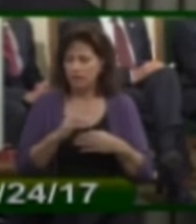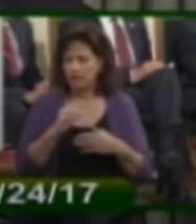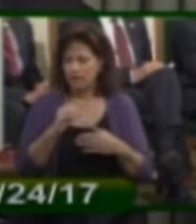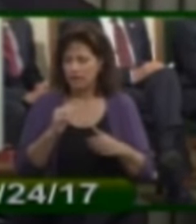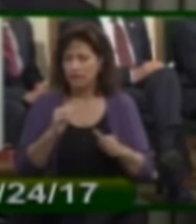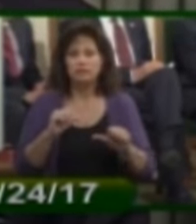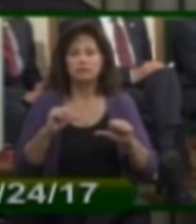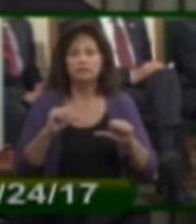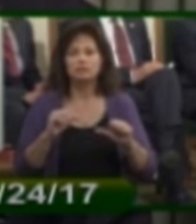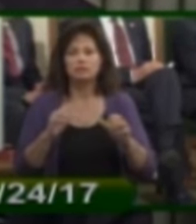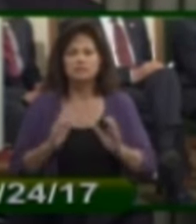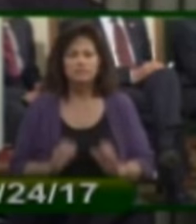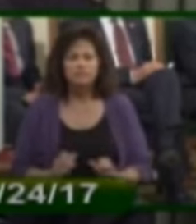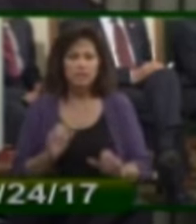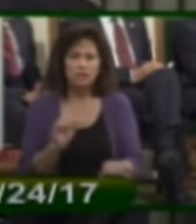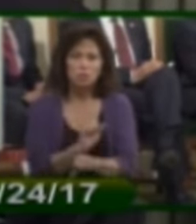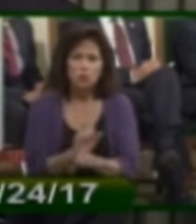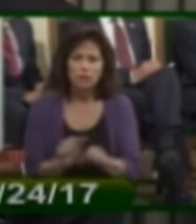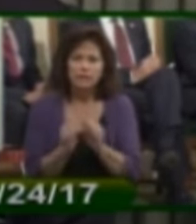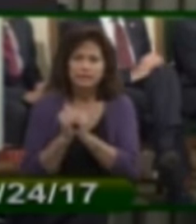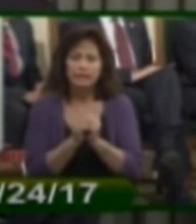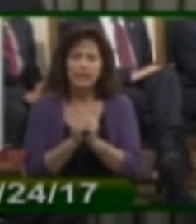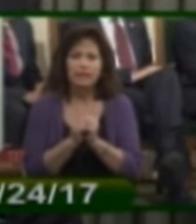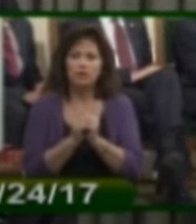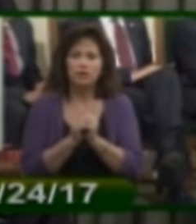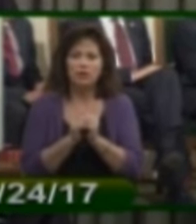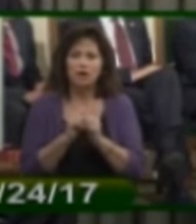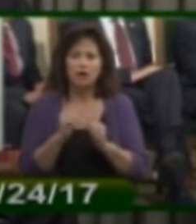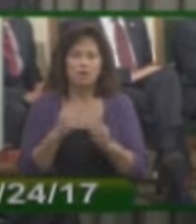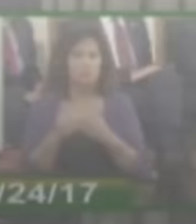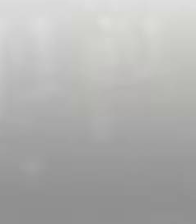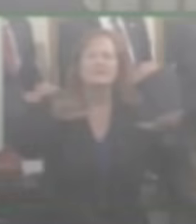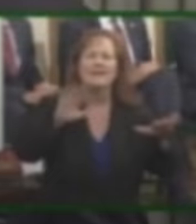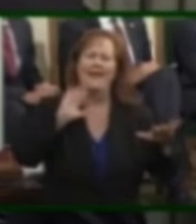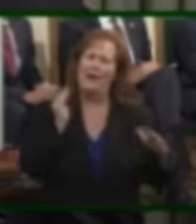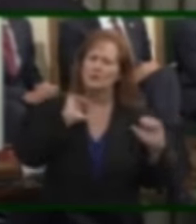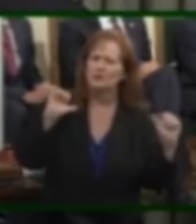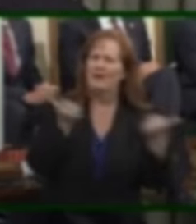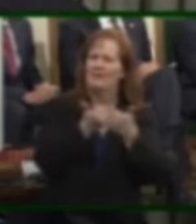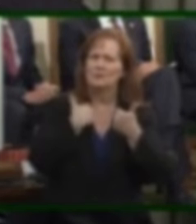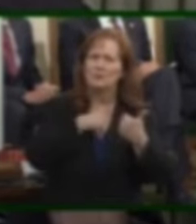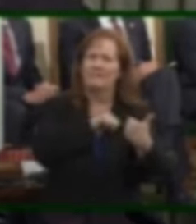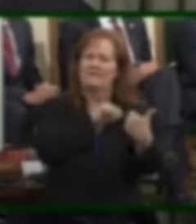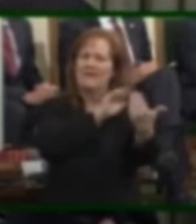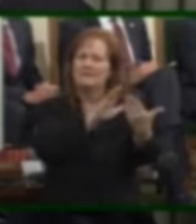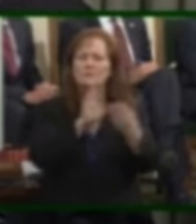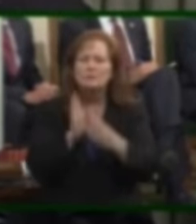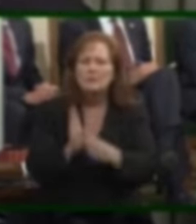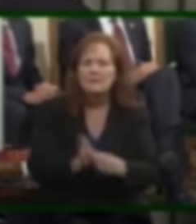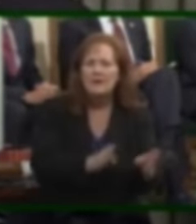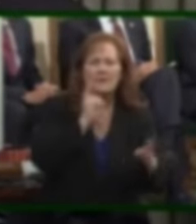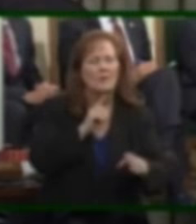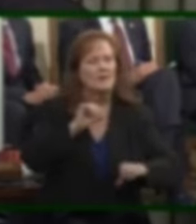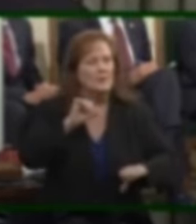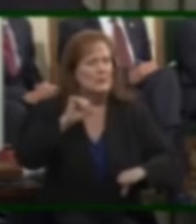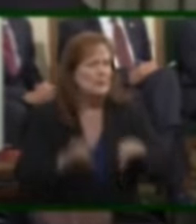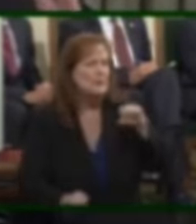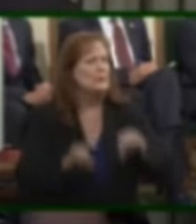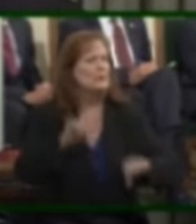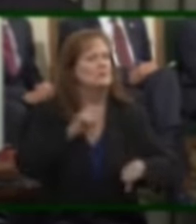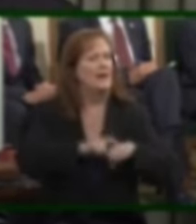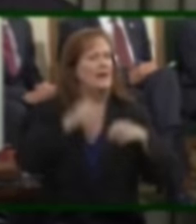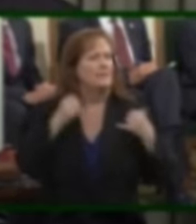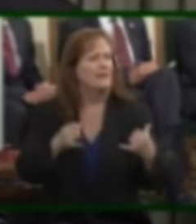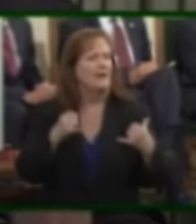civility, working together, have been obscured or even swept aside. We must prepare for very uncertain times